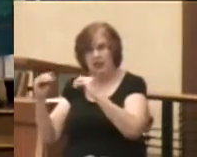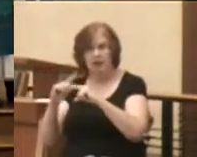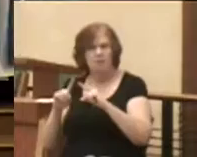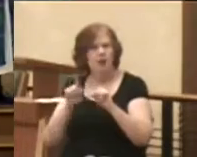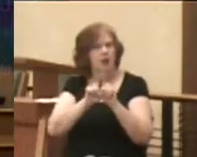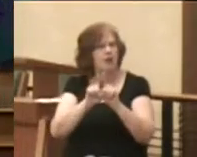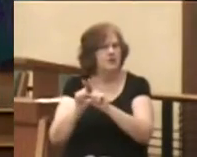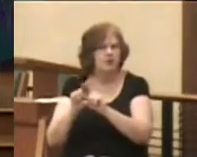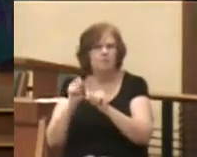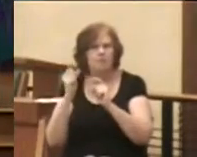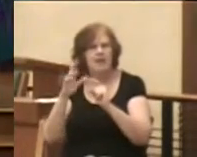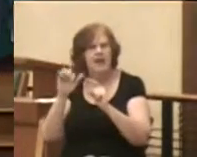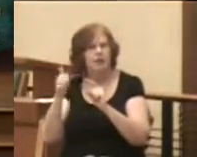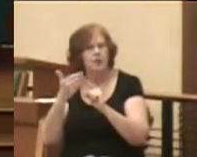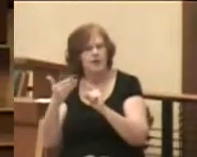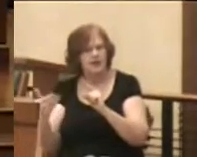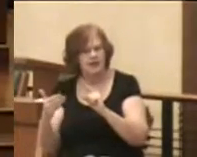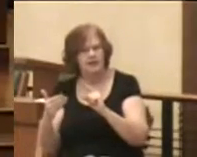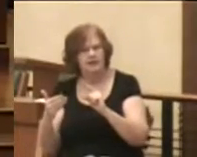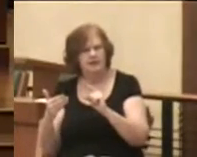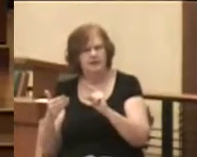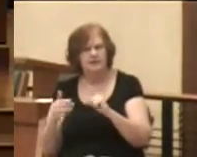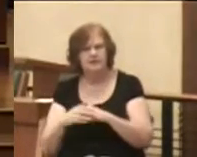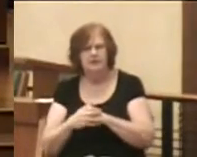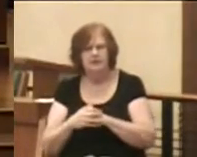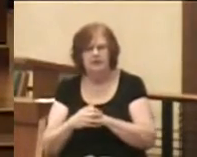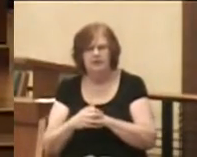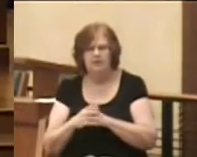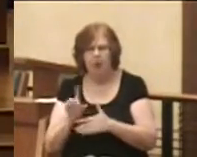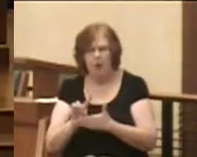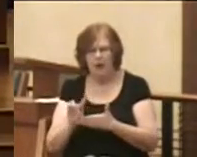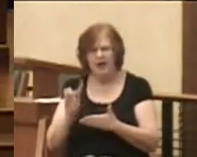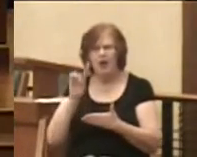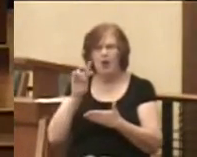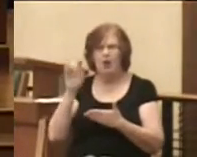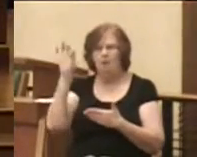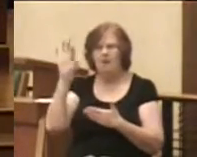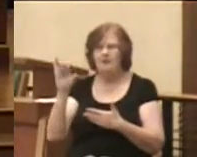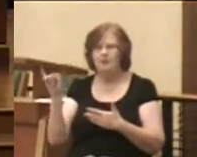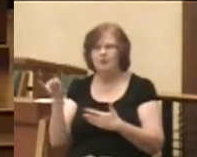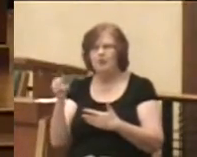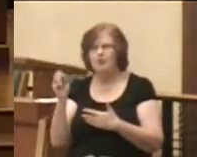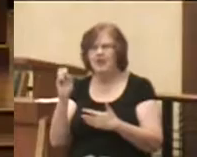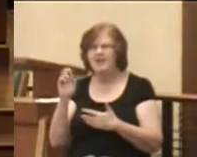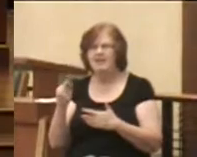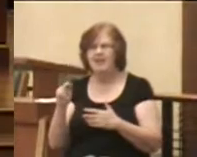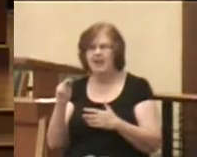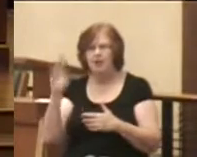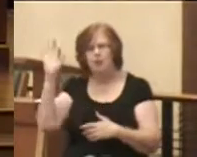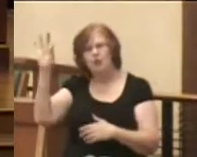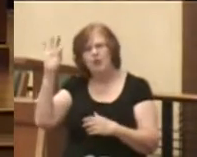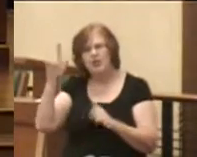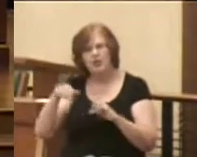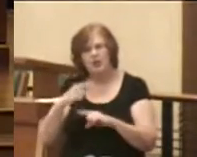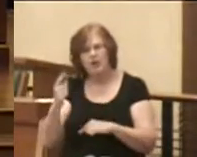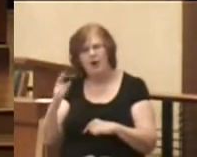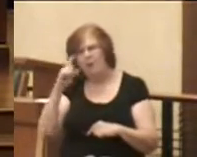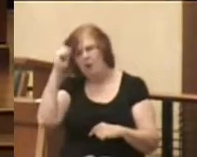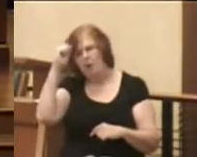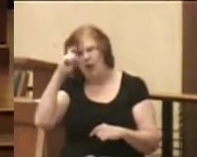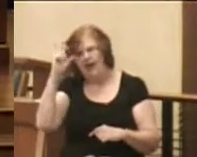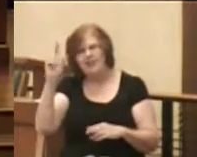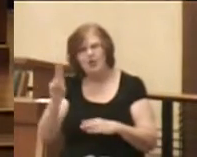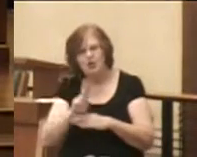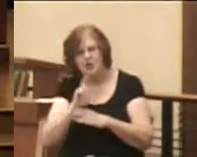also has many other things to say. It was only a week ago that Pastor Jason preached on the wise use